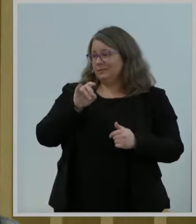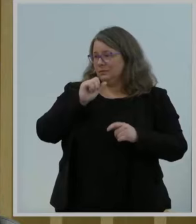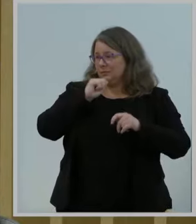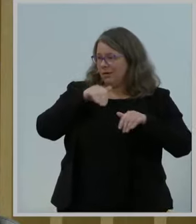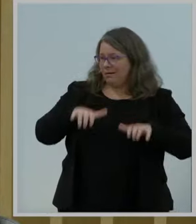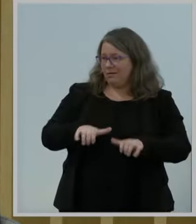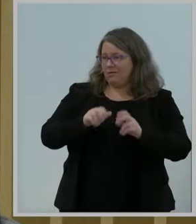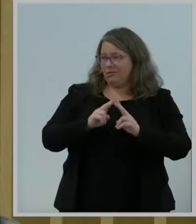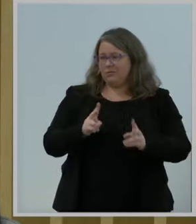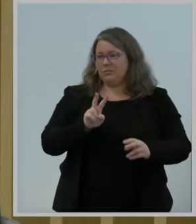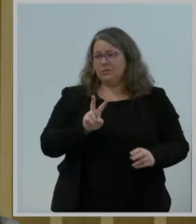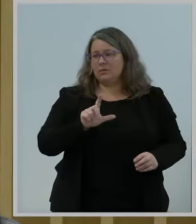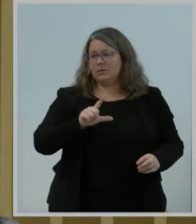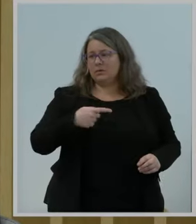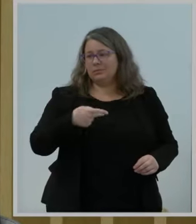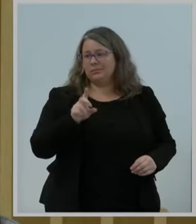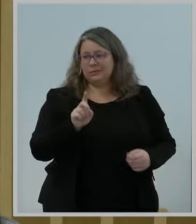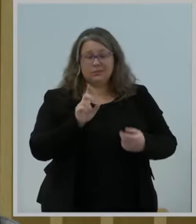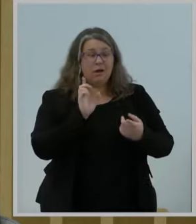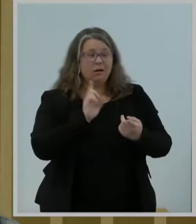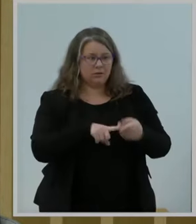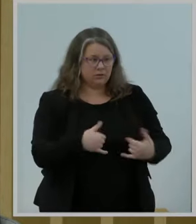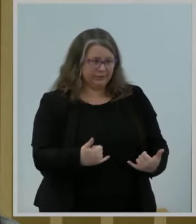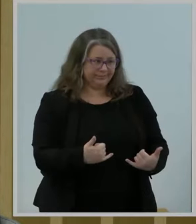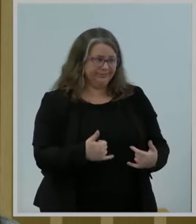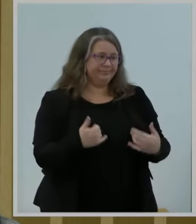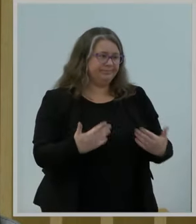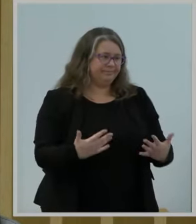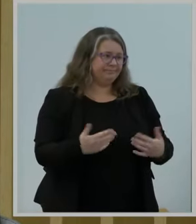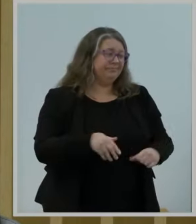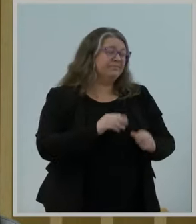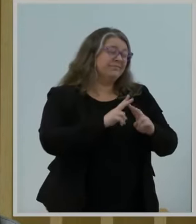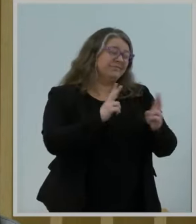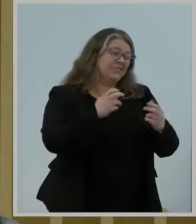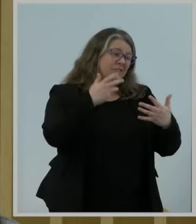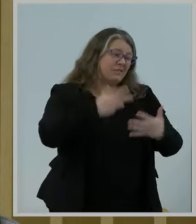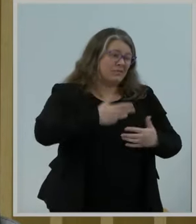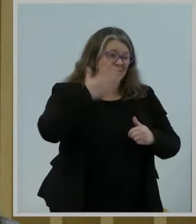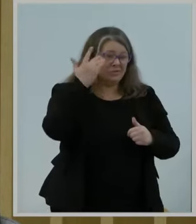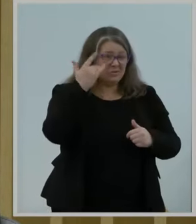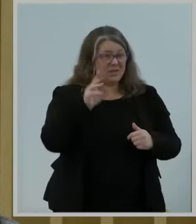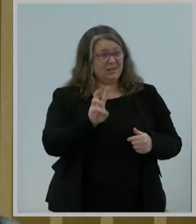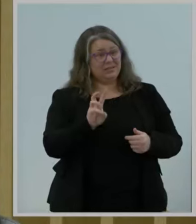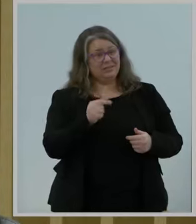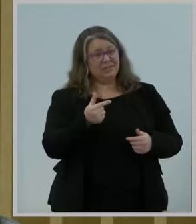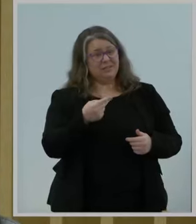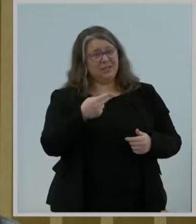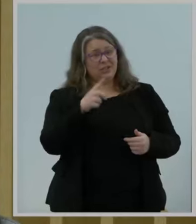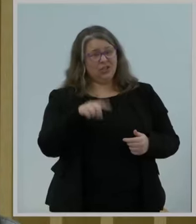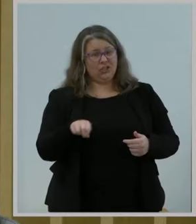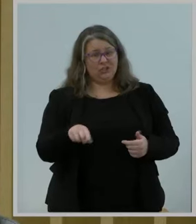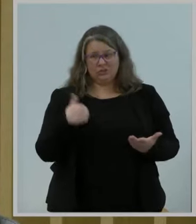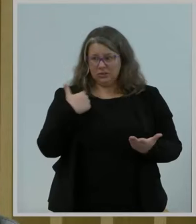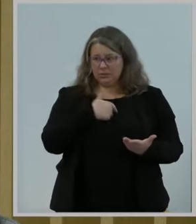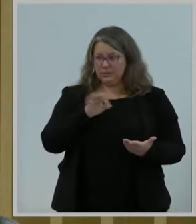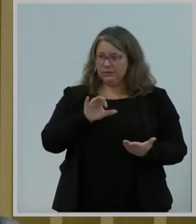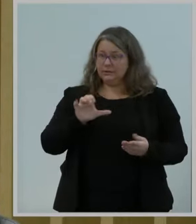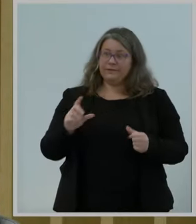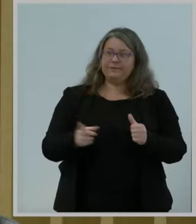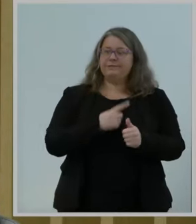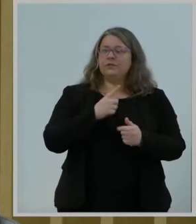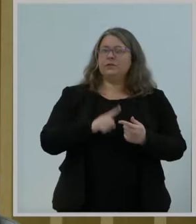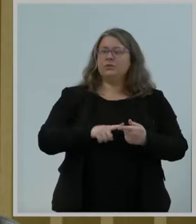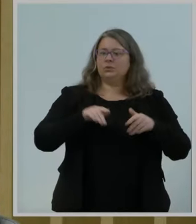the U.S. was first to act on six gigahertz back in 2020 but in the meantime, something like 50